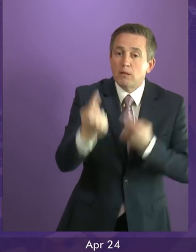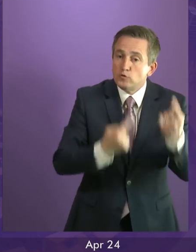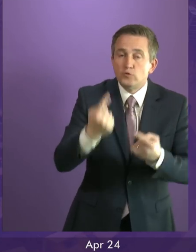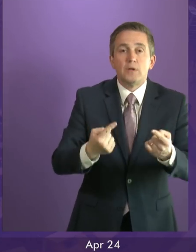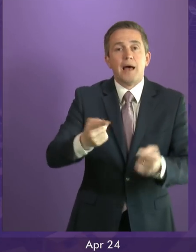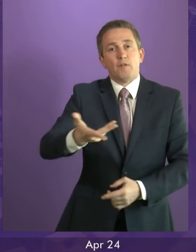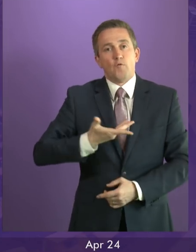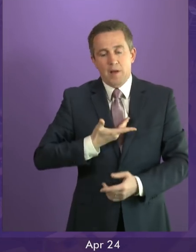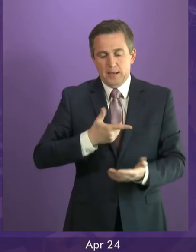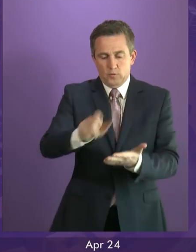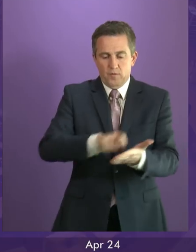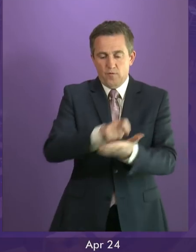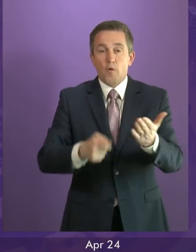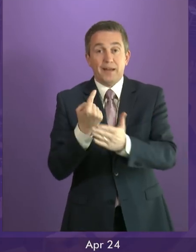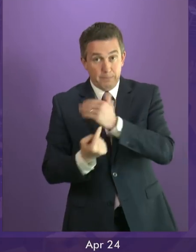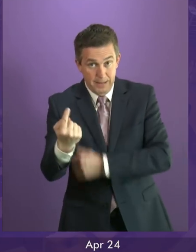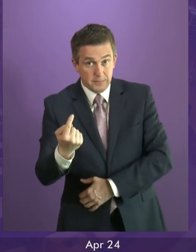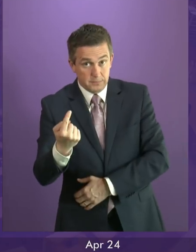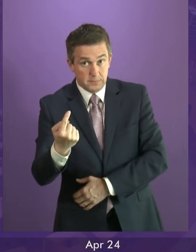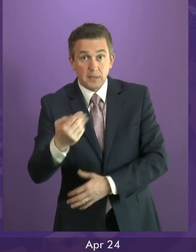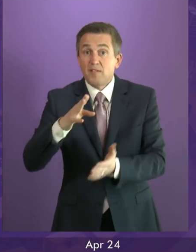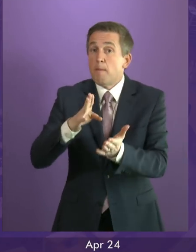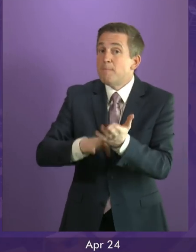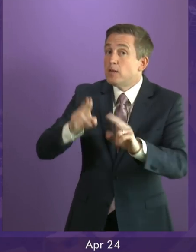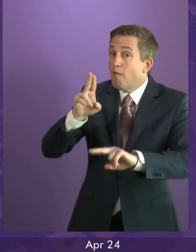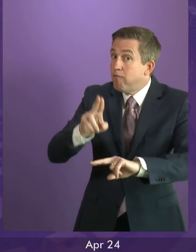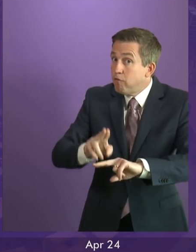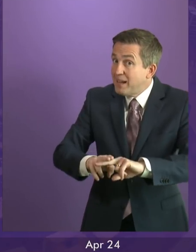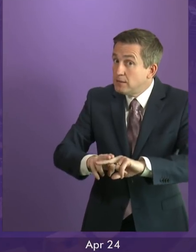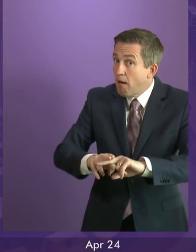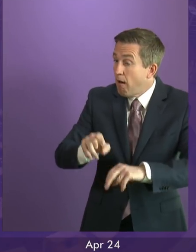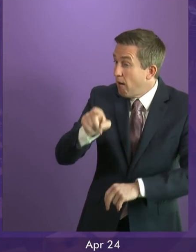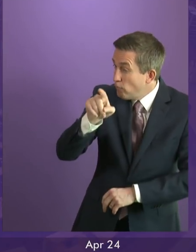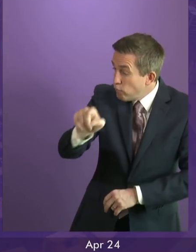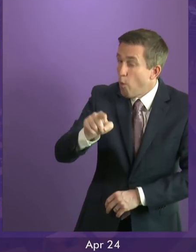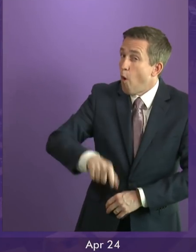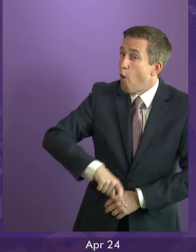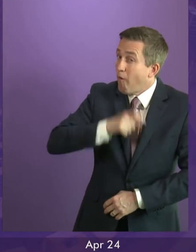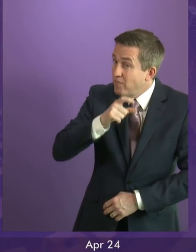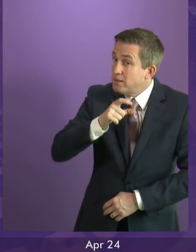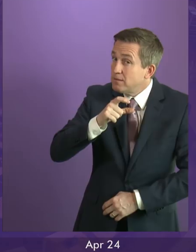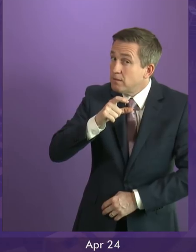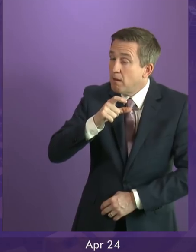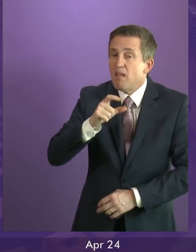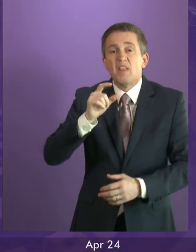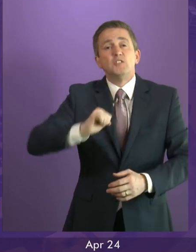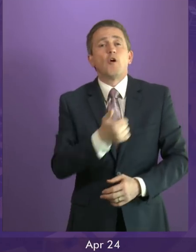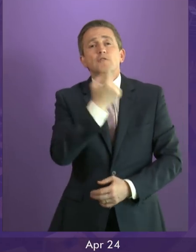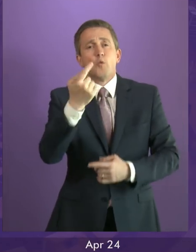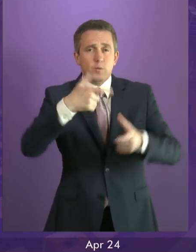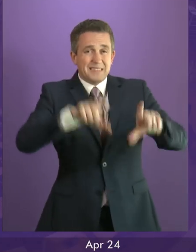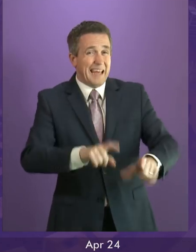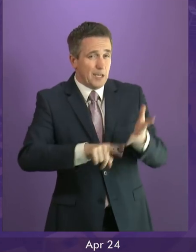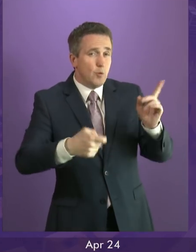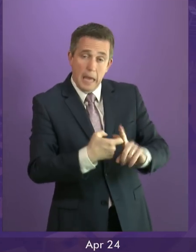have the right to choose. And if Myrtle Fraser is so sure that Scotland would choose not to be independent, then again, it